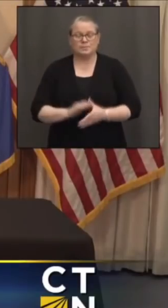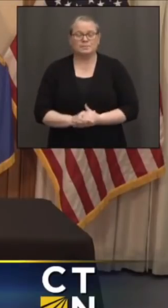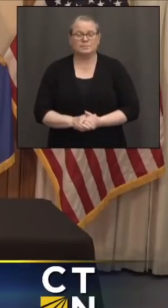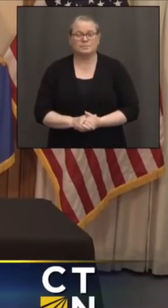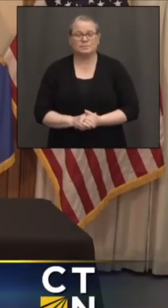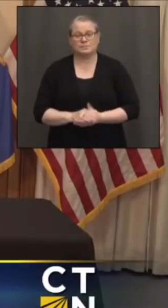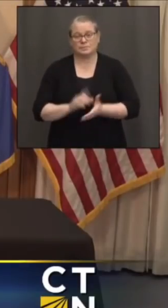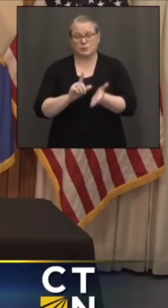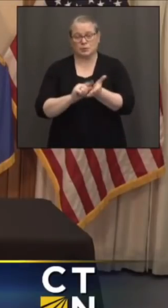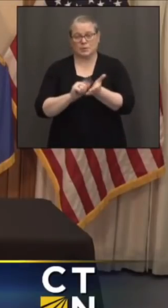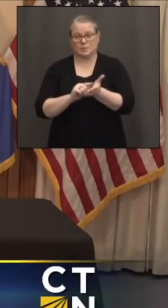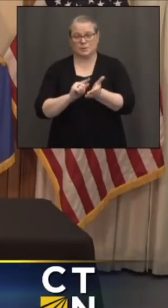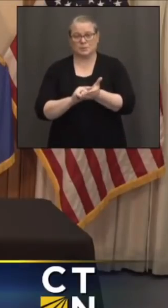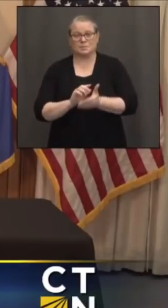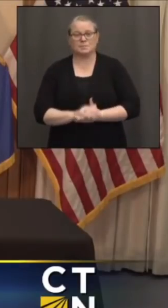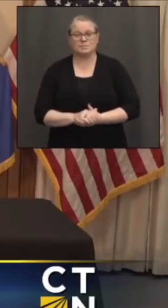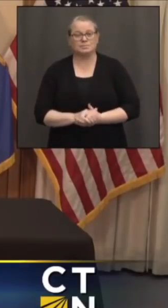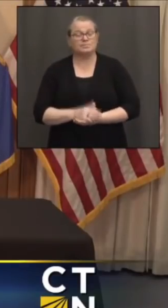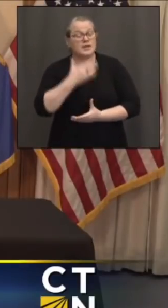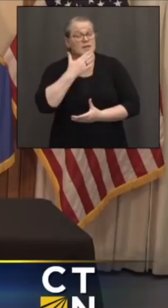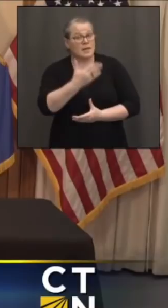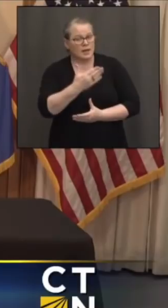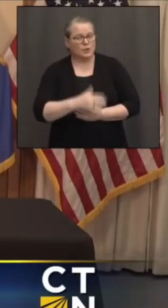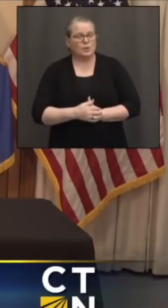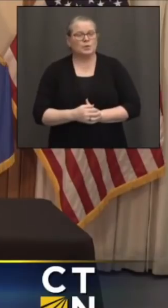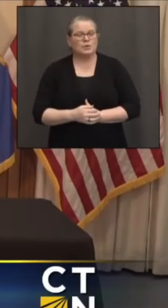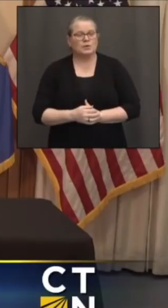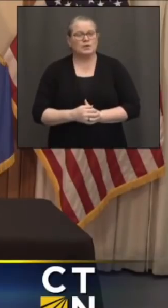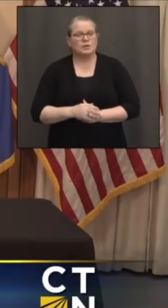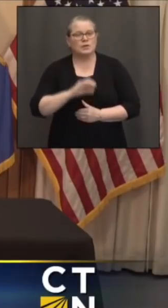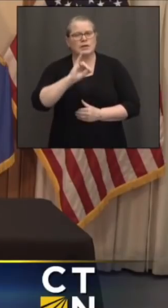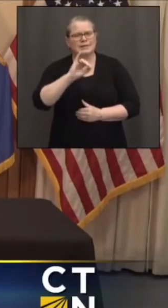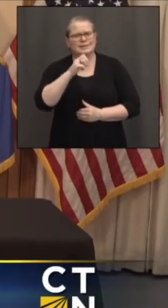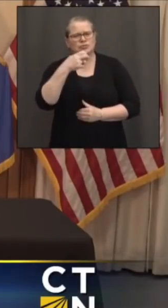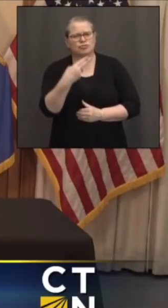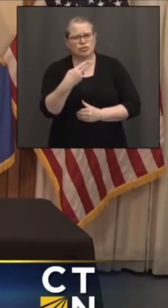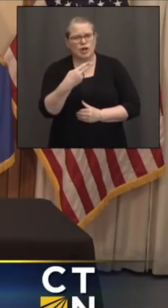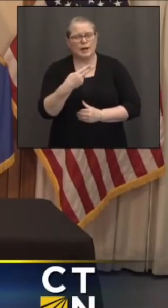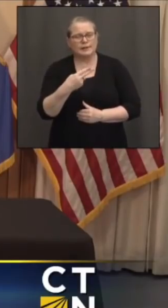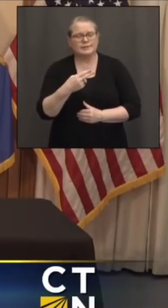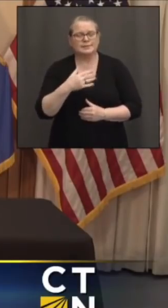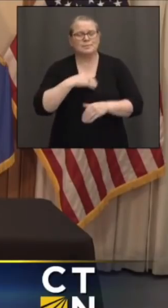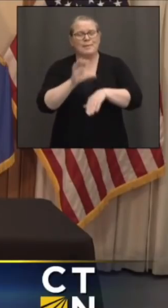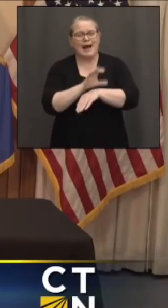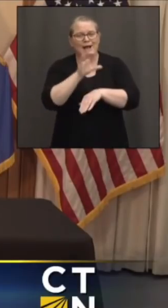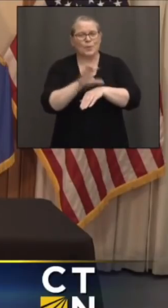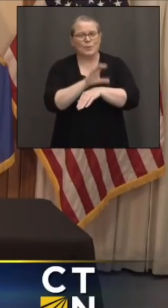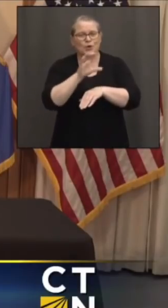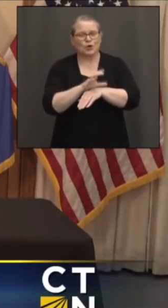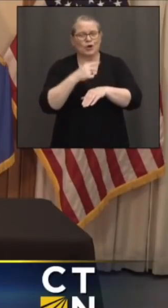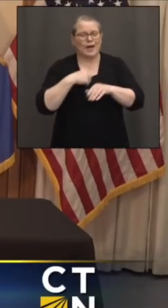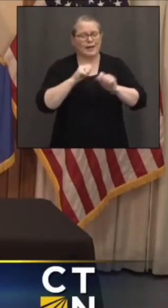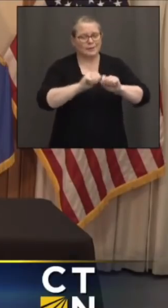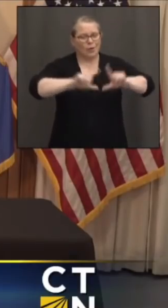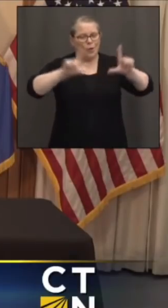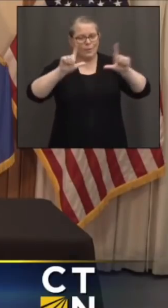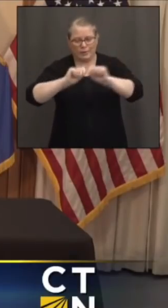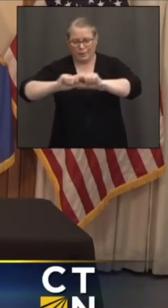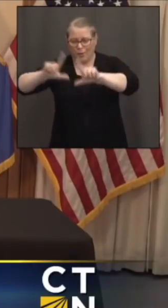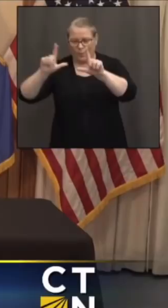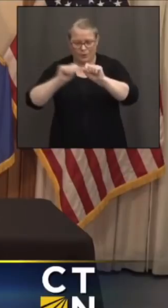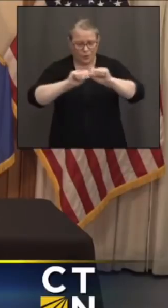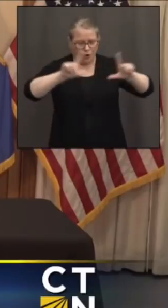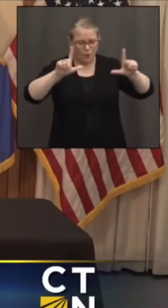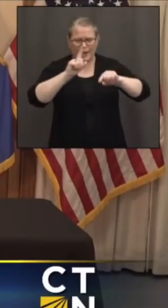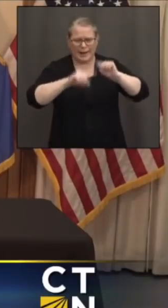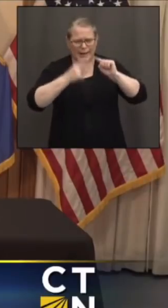Thanks very much. Josh, I had a couple of screens open and I can't seem to find it now. What was the